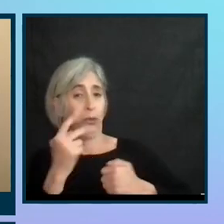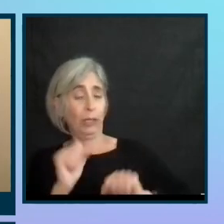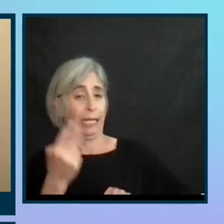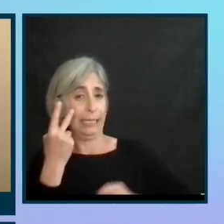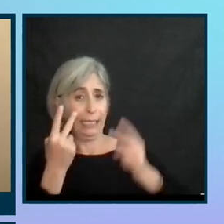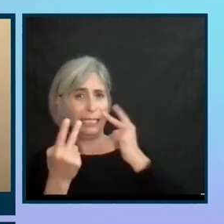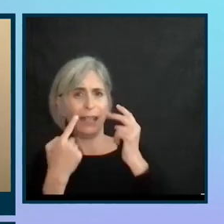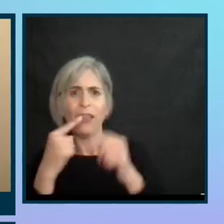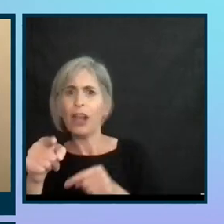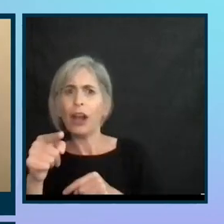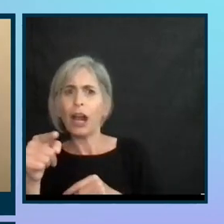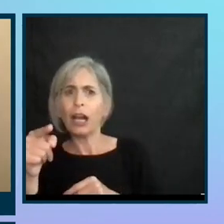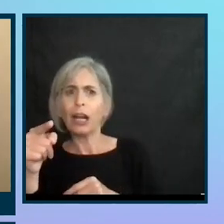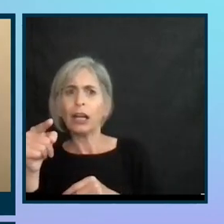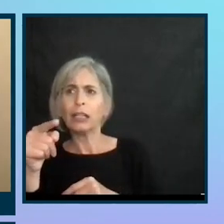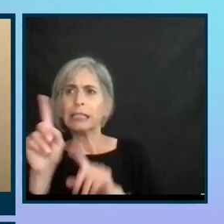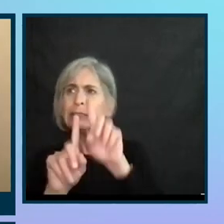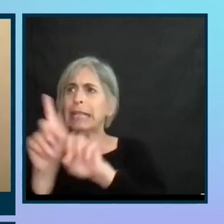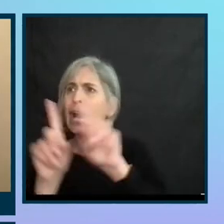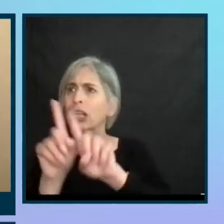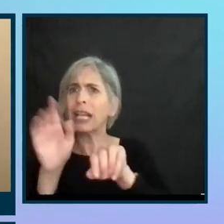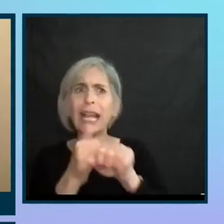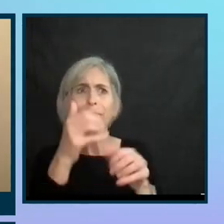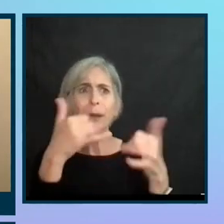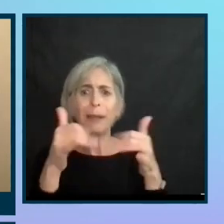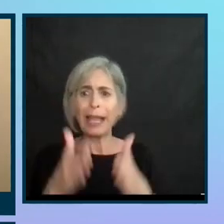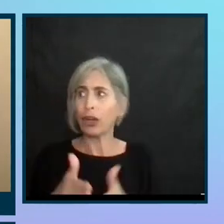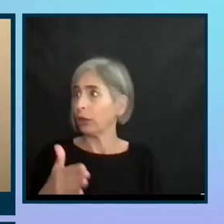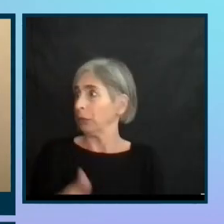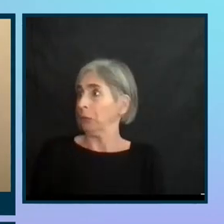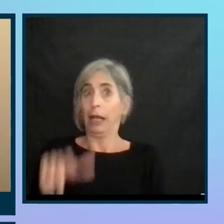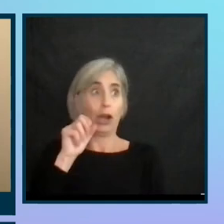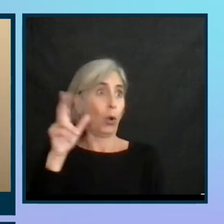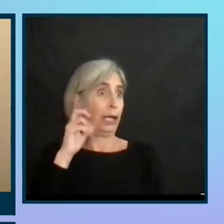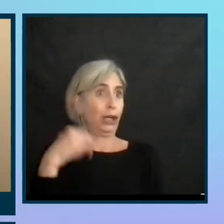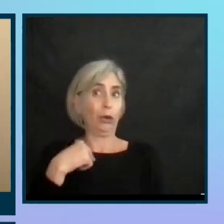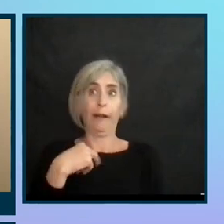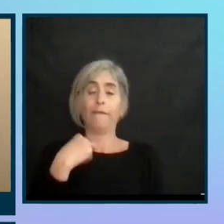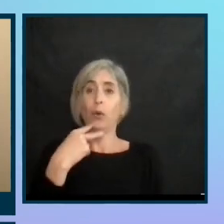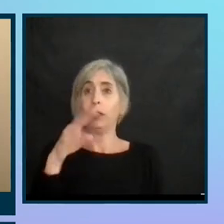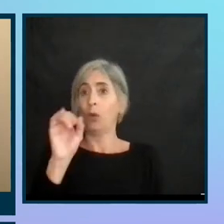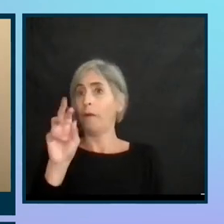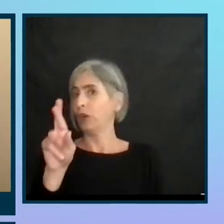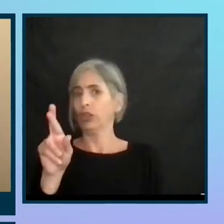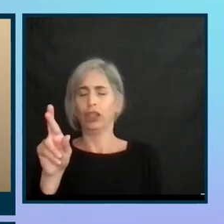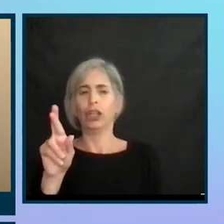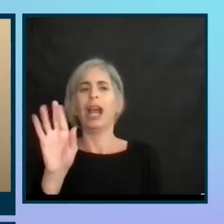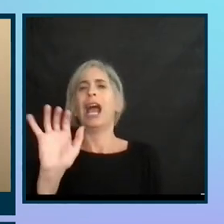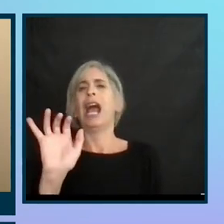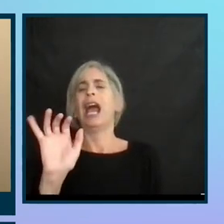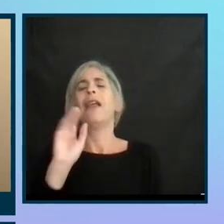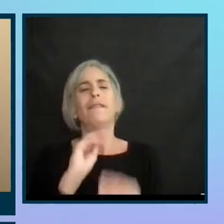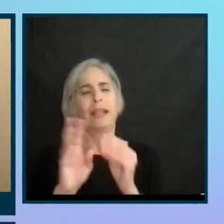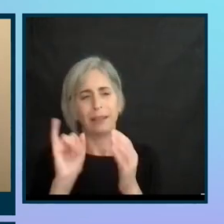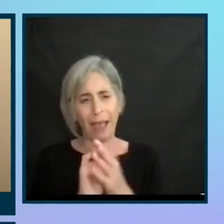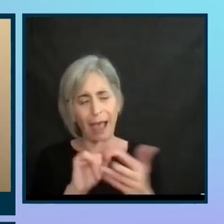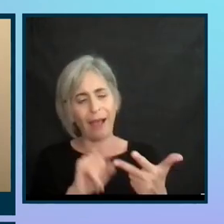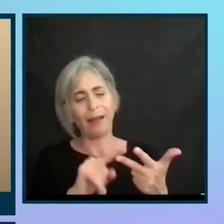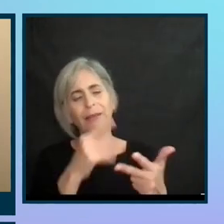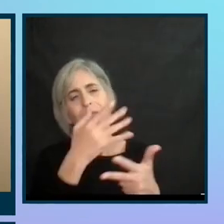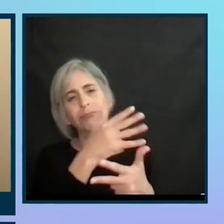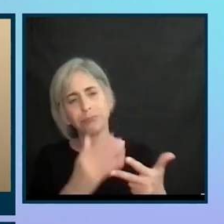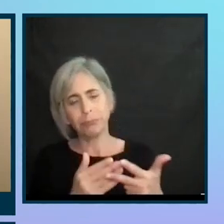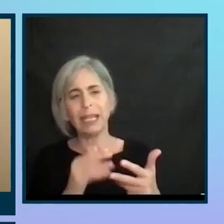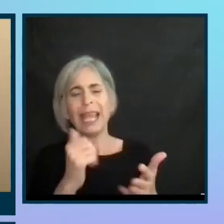there's little stars on each player. What does that mean? And I'm like, oh, I don't hear it on my voiceover. And eventually they got that fixed. And that, you know,